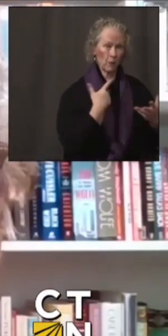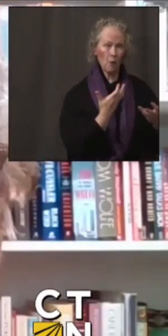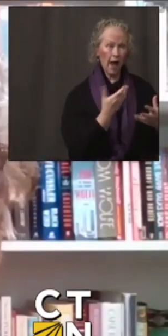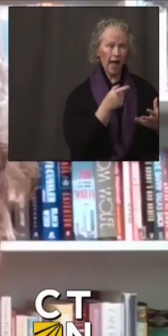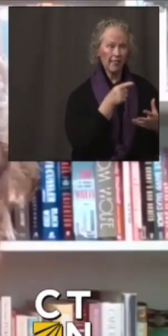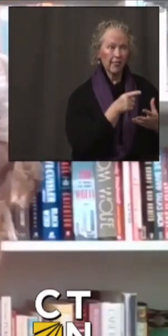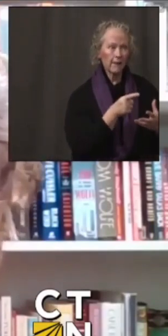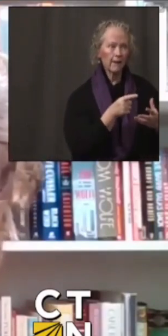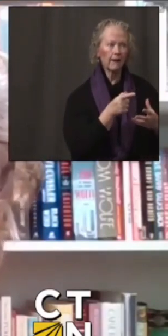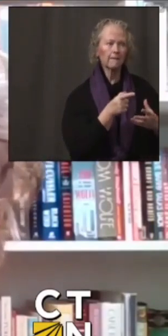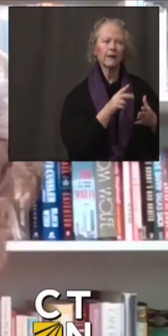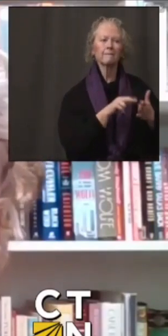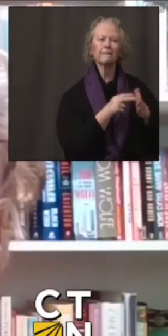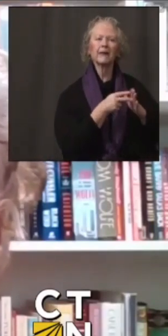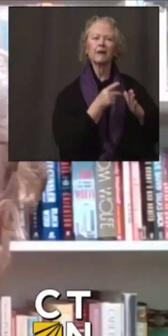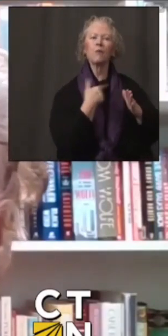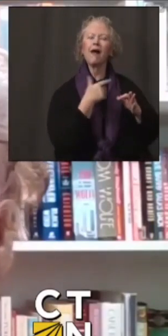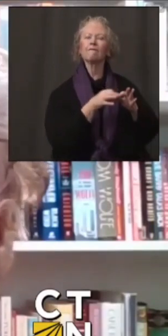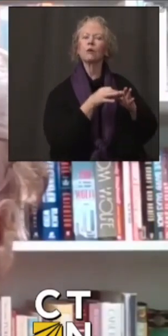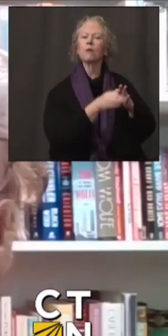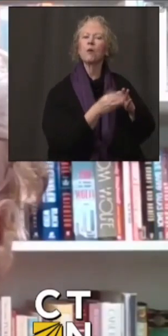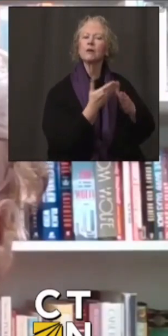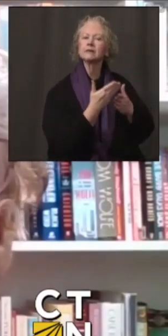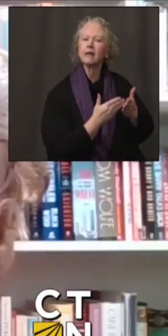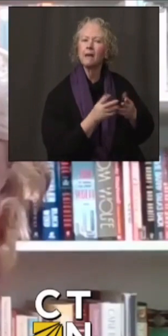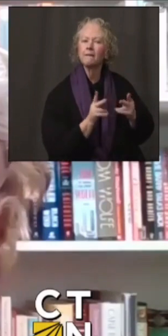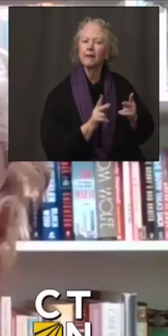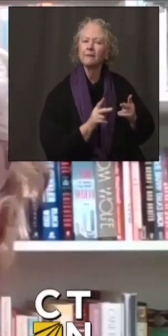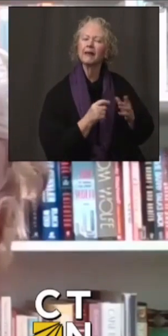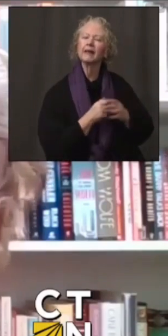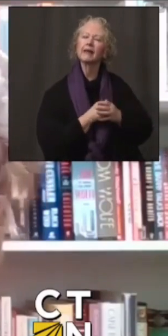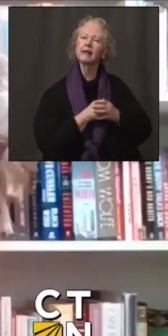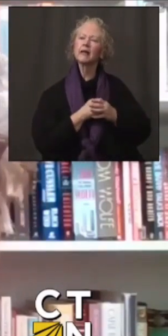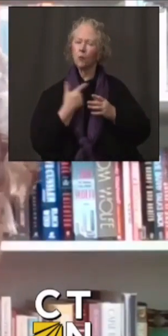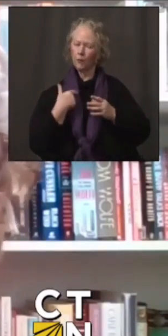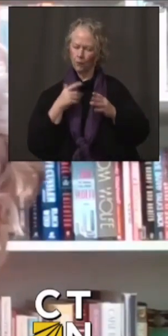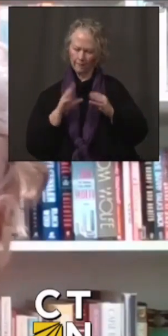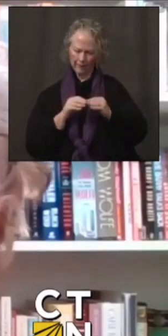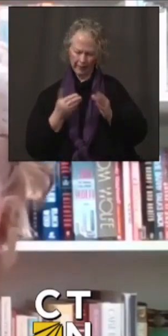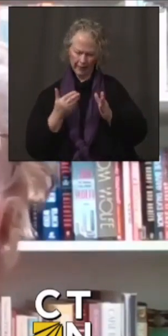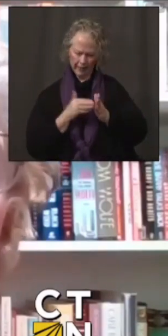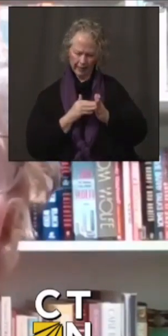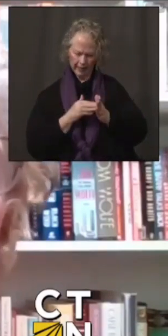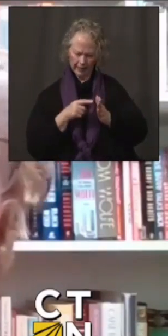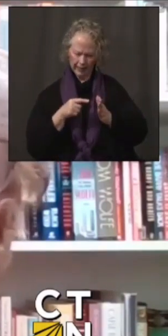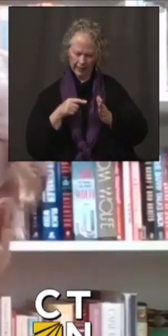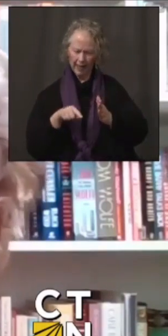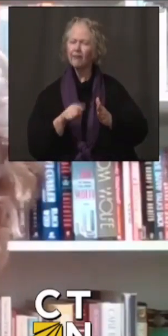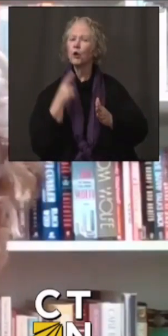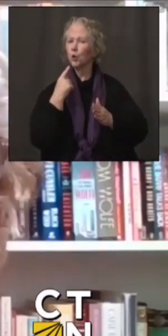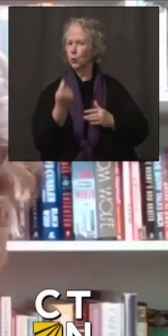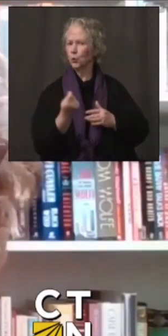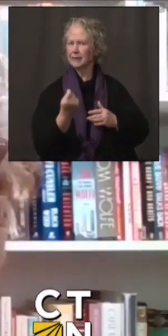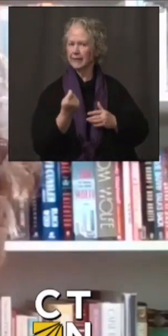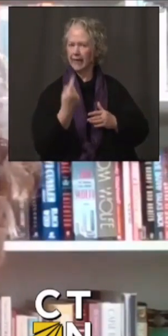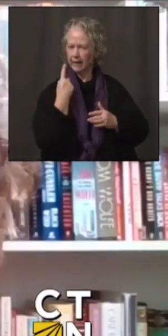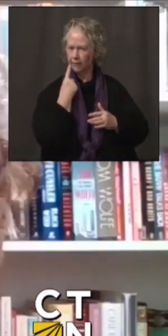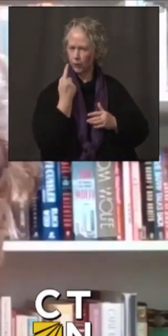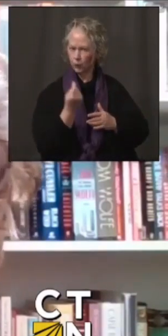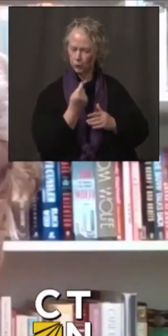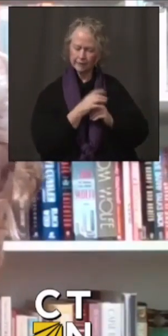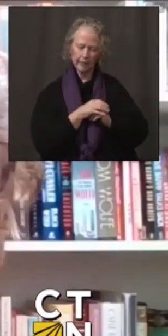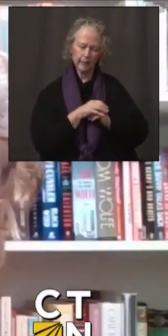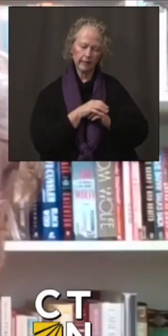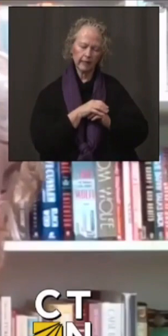1B. So the group will be meeting early next week. I believe the meeting is scheduled for Tuesday. And